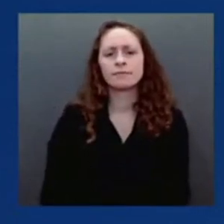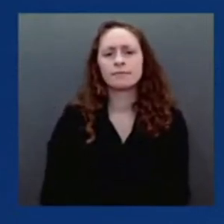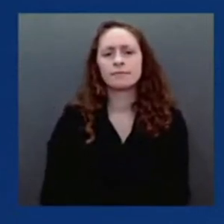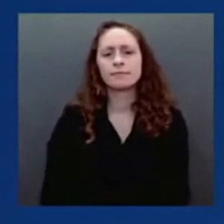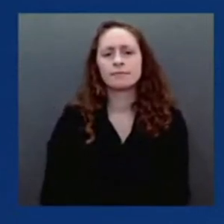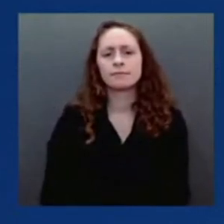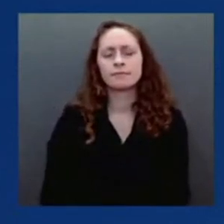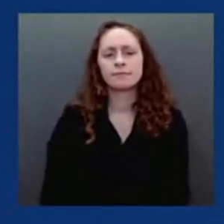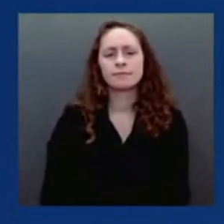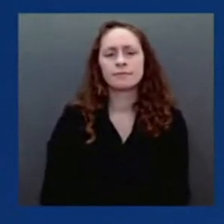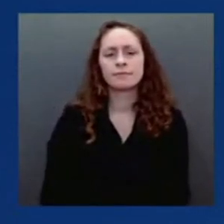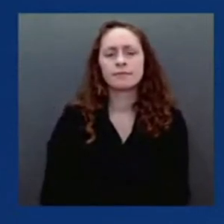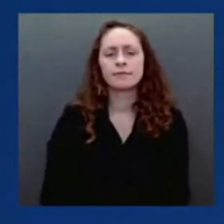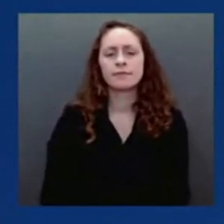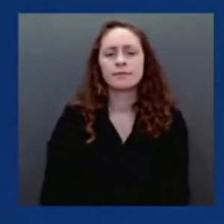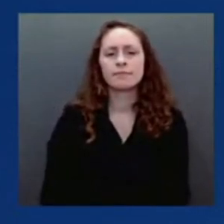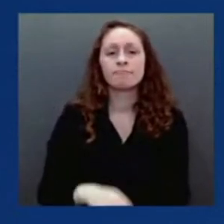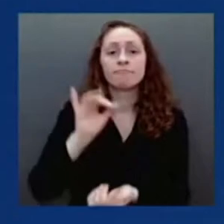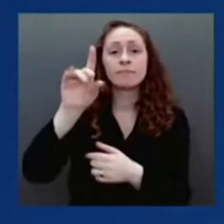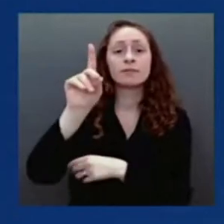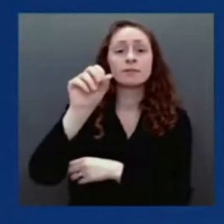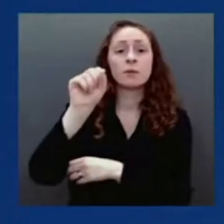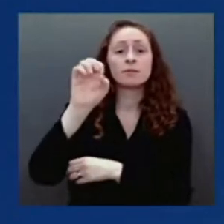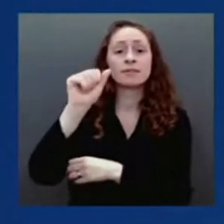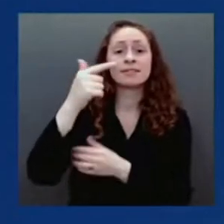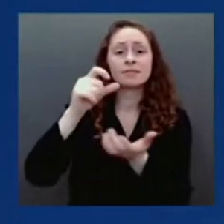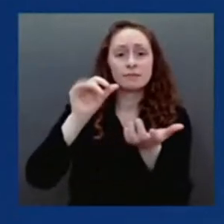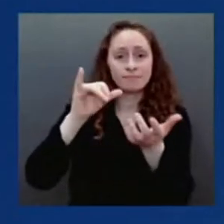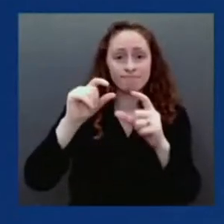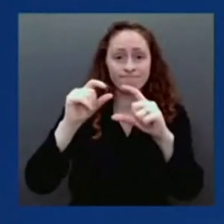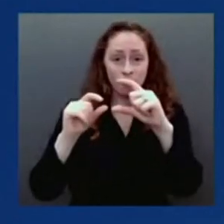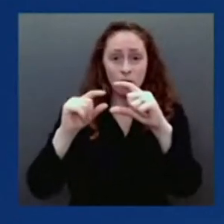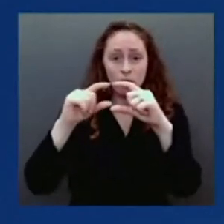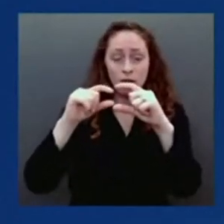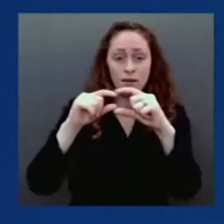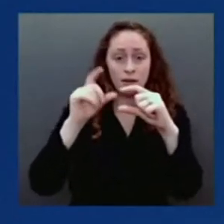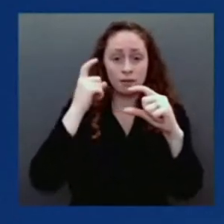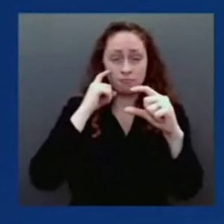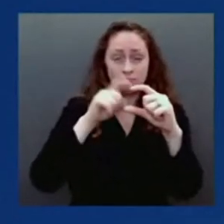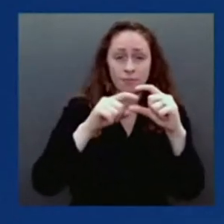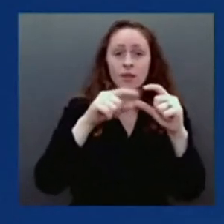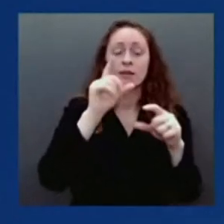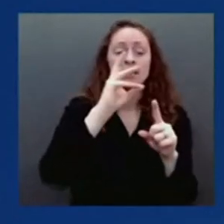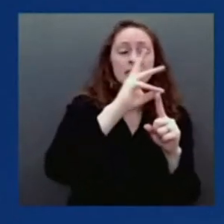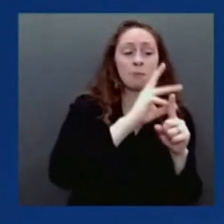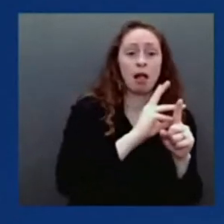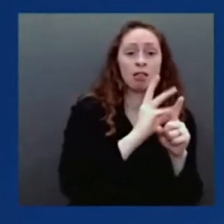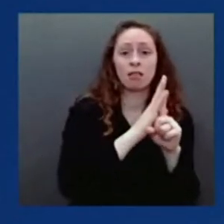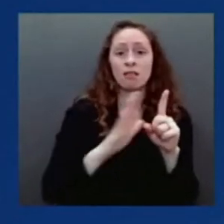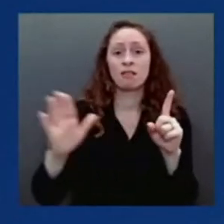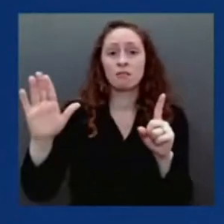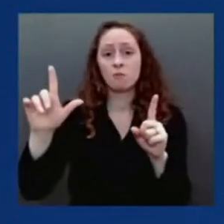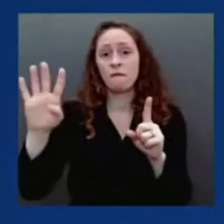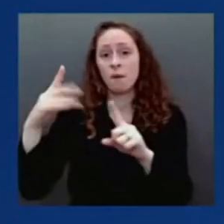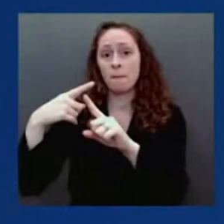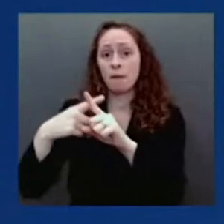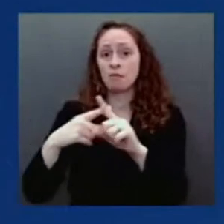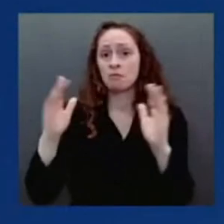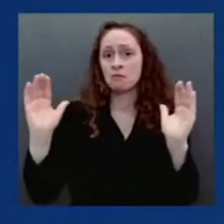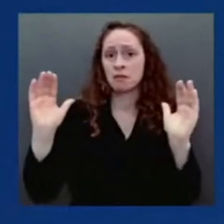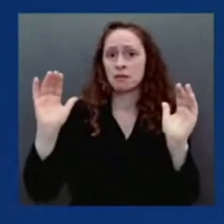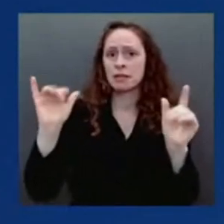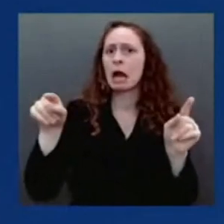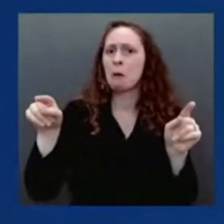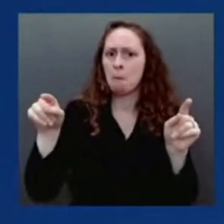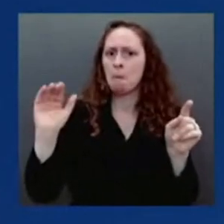six months to 24 months worked well. But it turned out that the other dose, namely the other group from 24